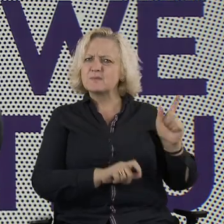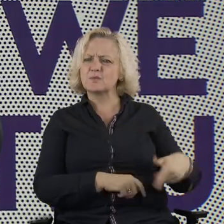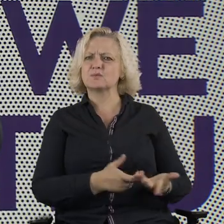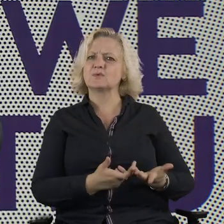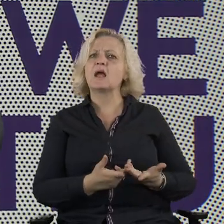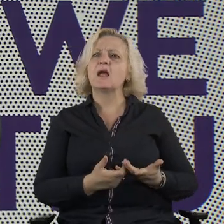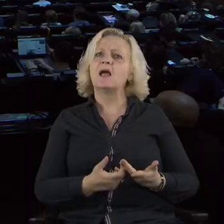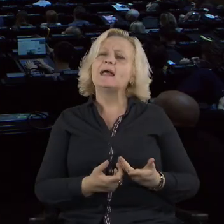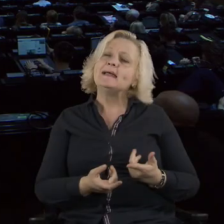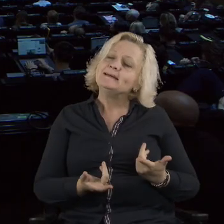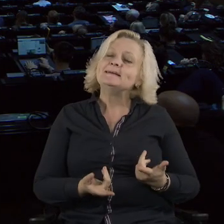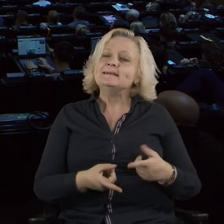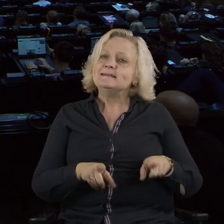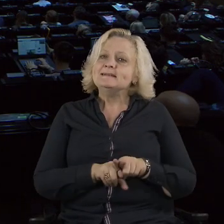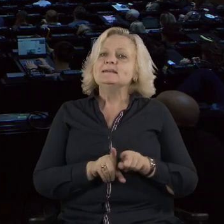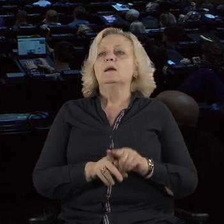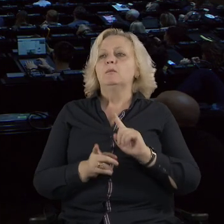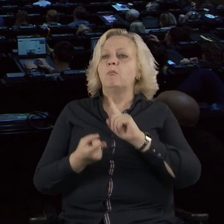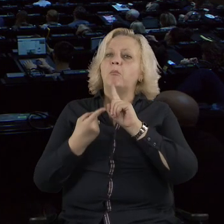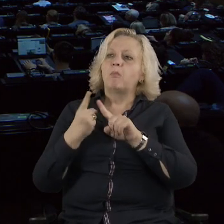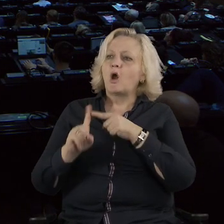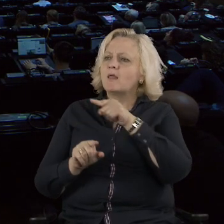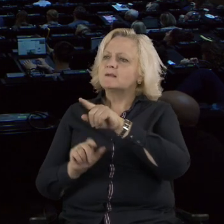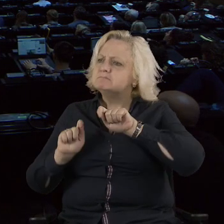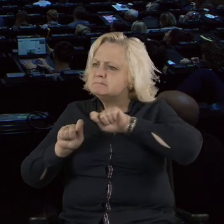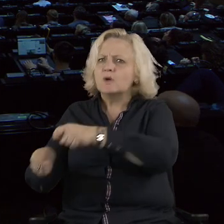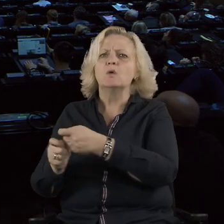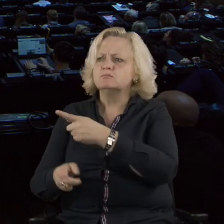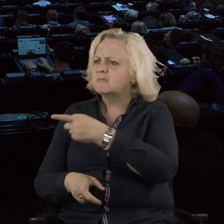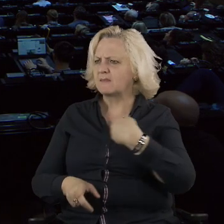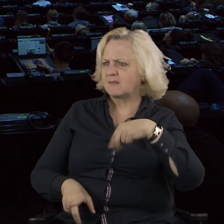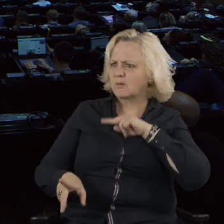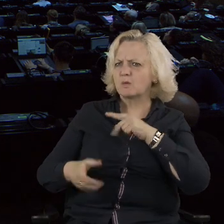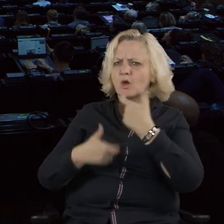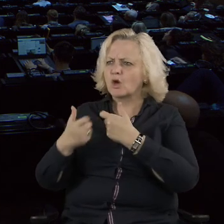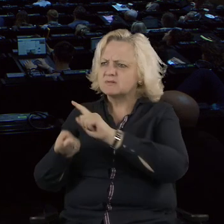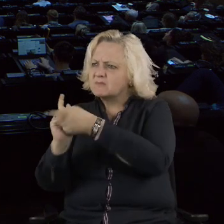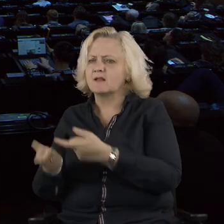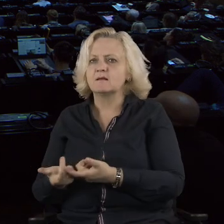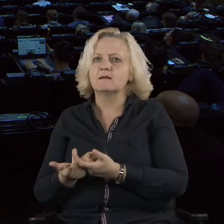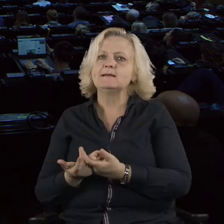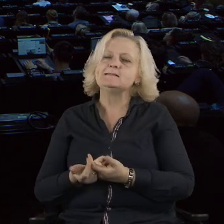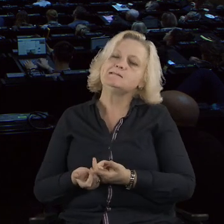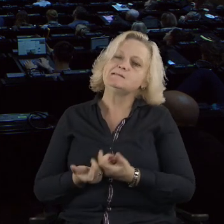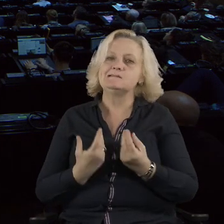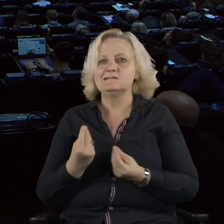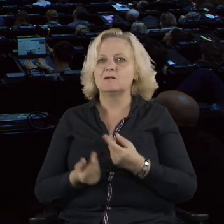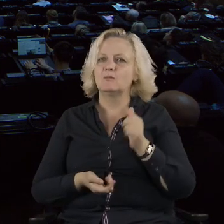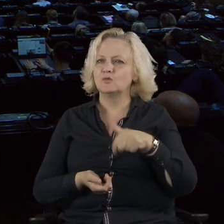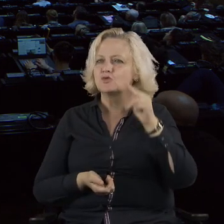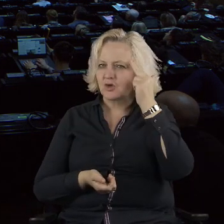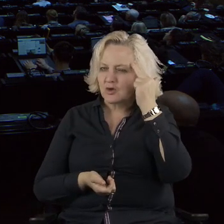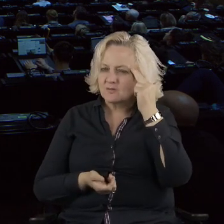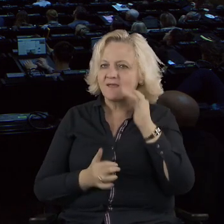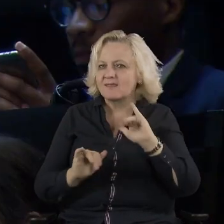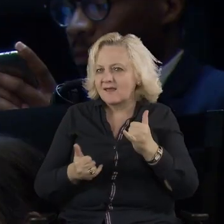into things they don't like. For them to start acting in a new manner, they need to understand how behaving differently actually benefits